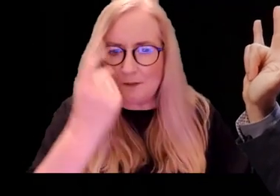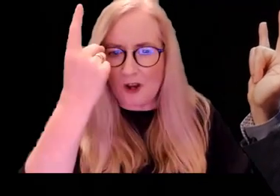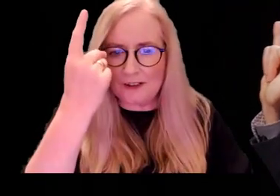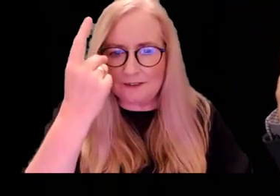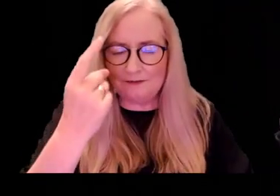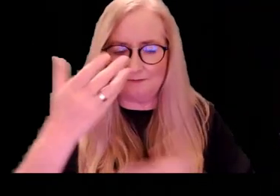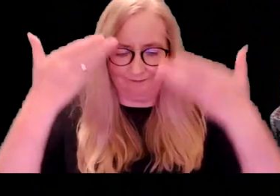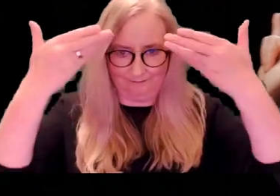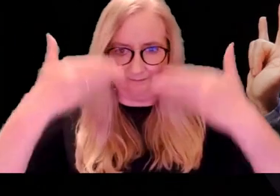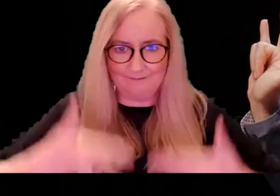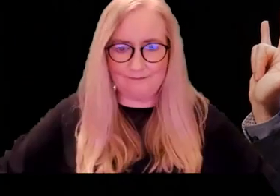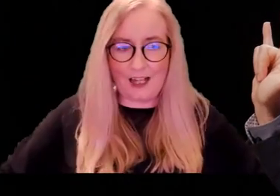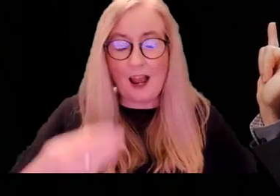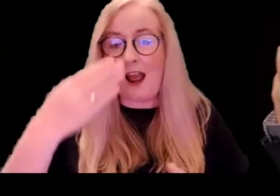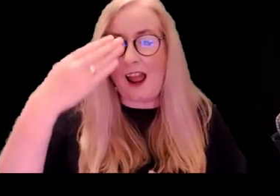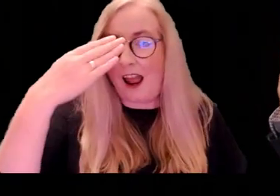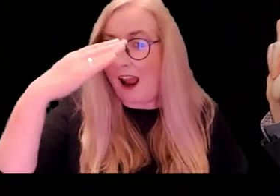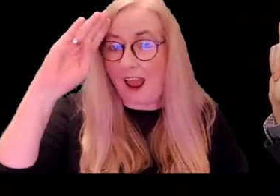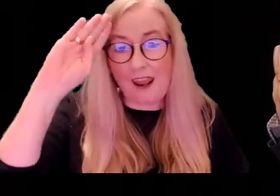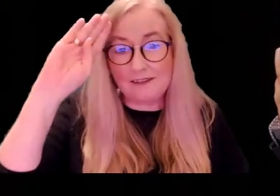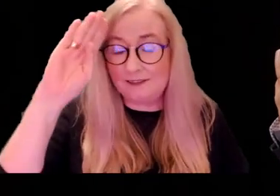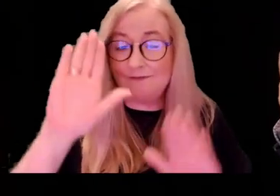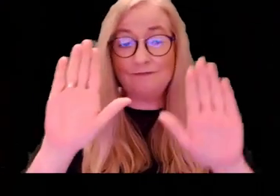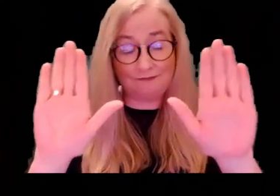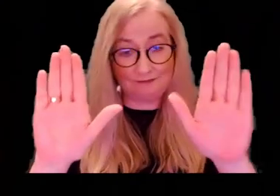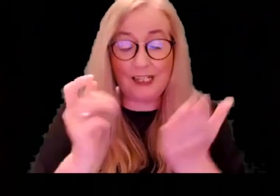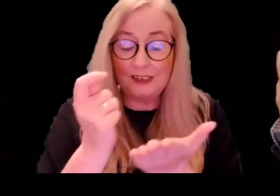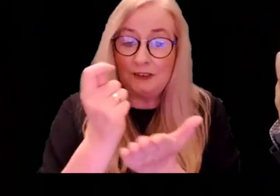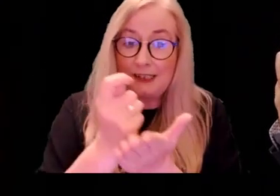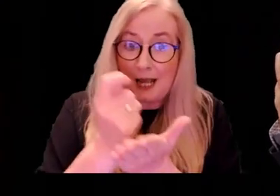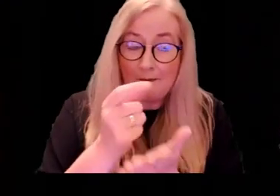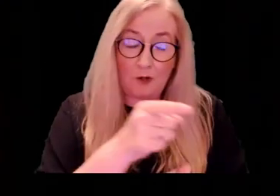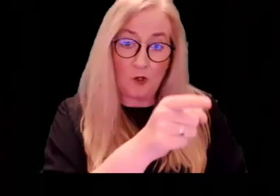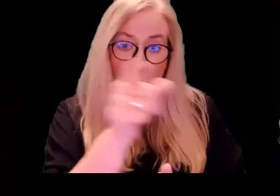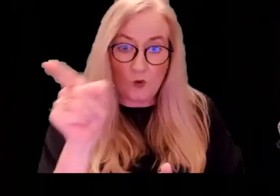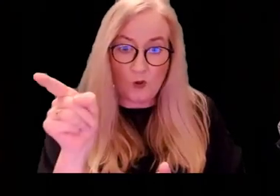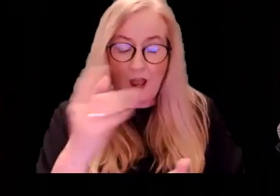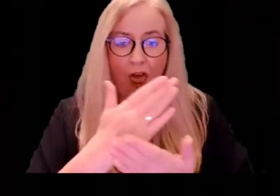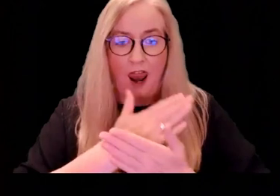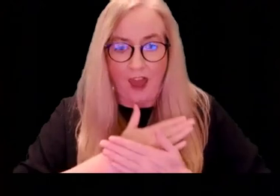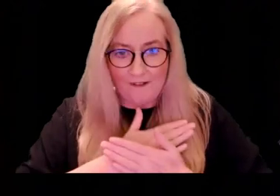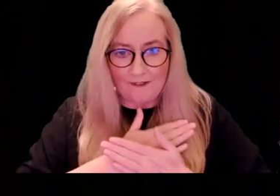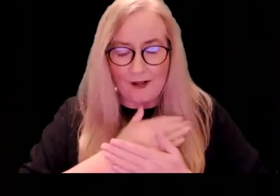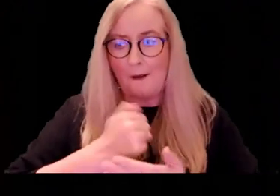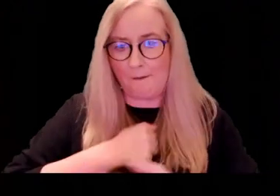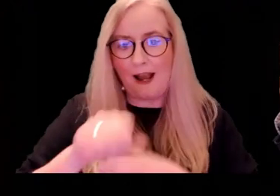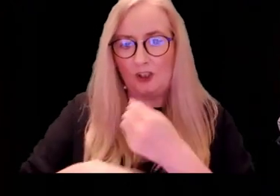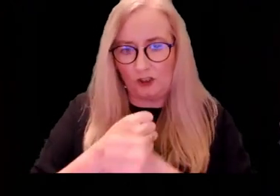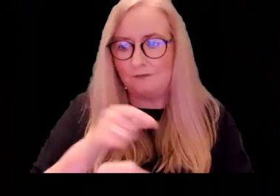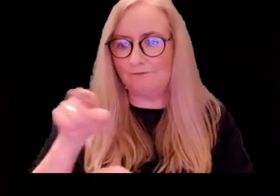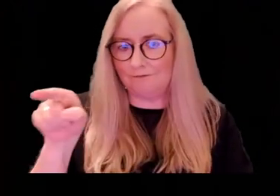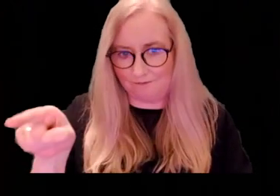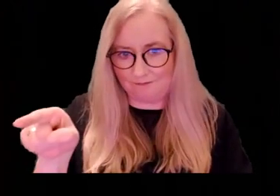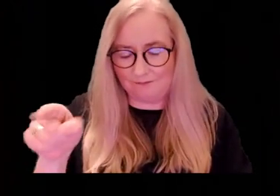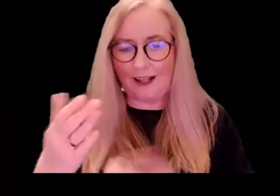with my being Ireland it's time for you to love my son